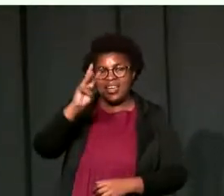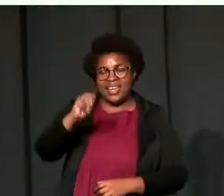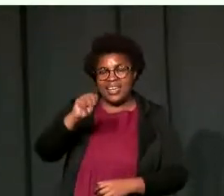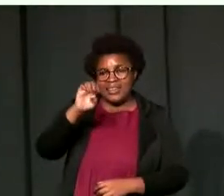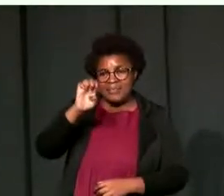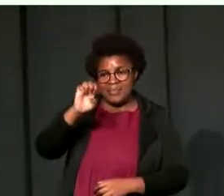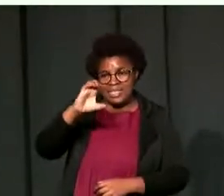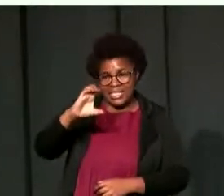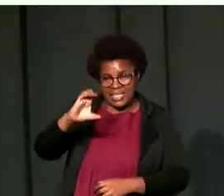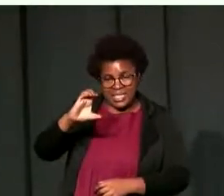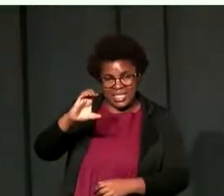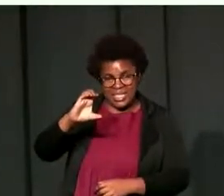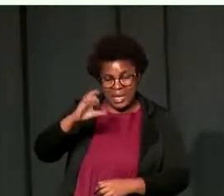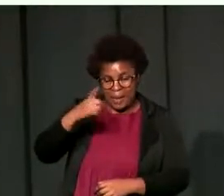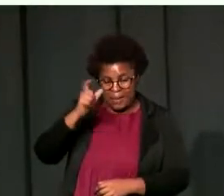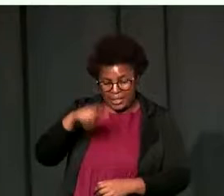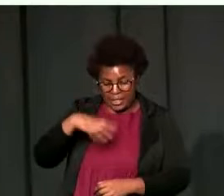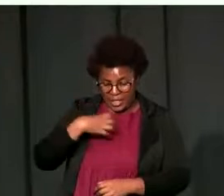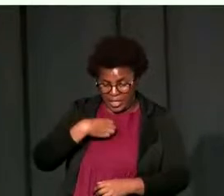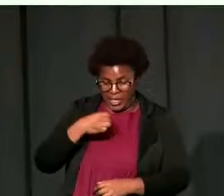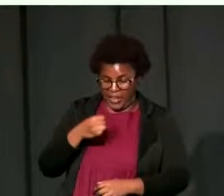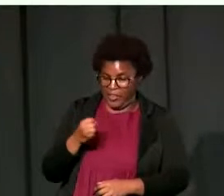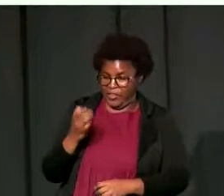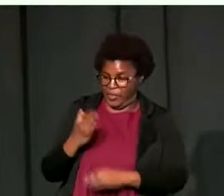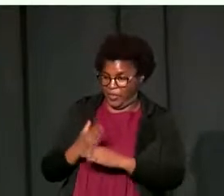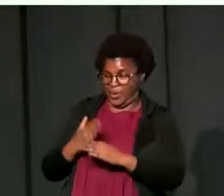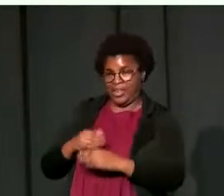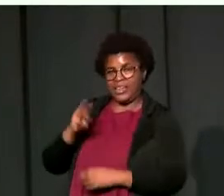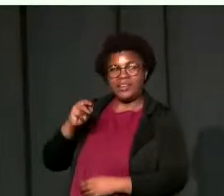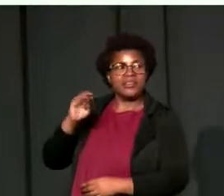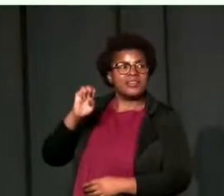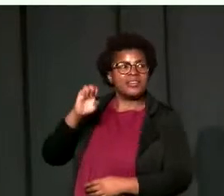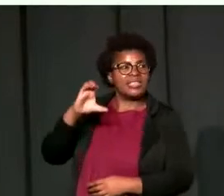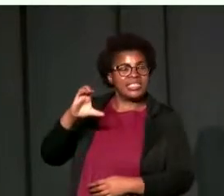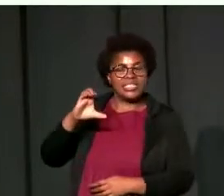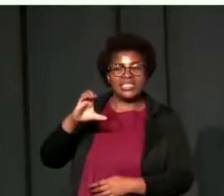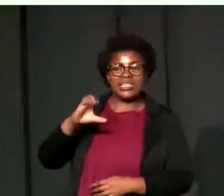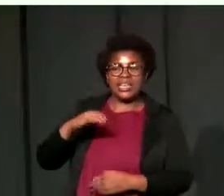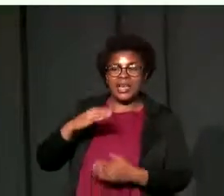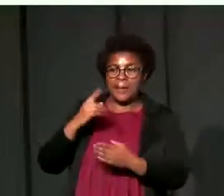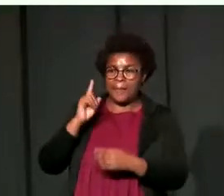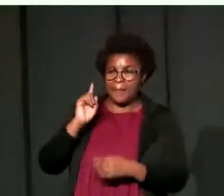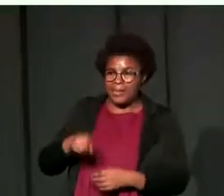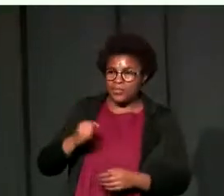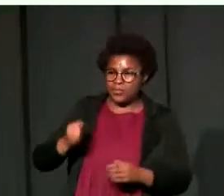it from the last interaction with Rur.